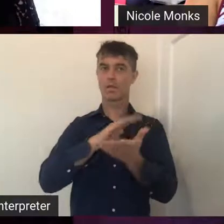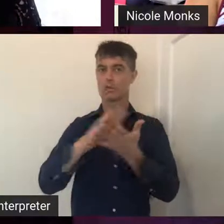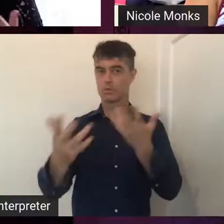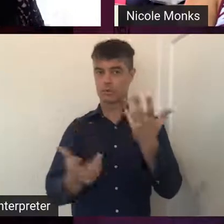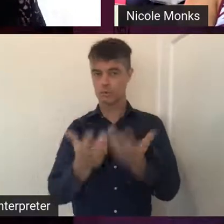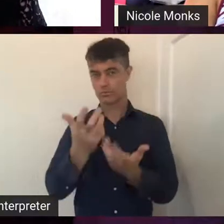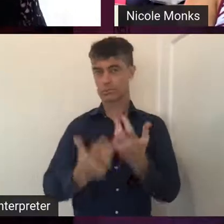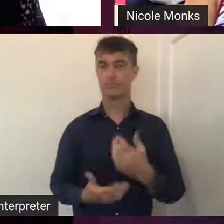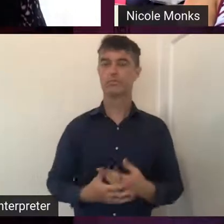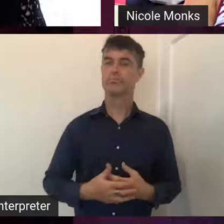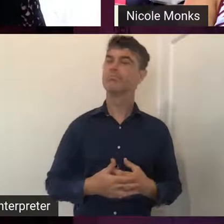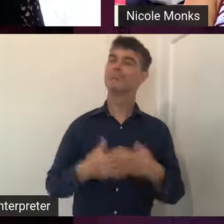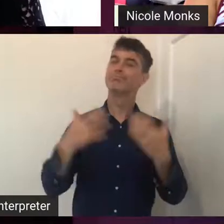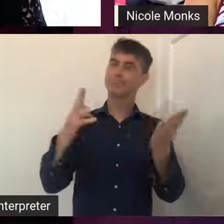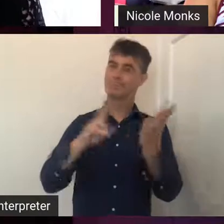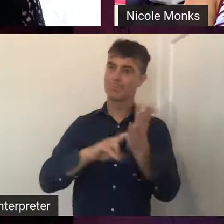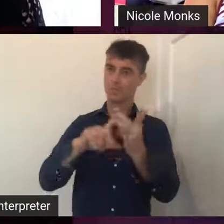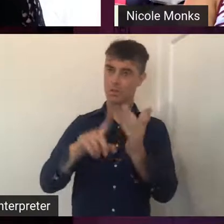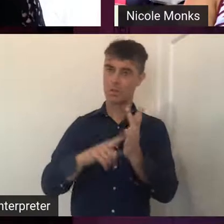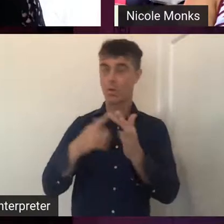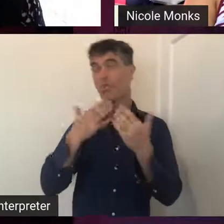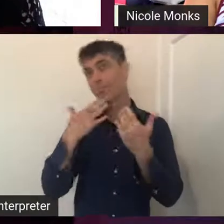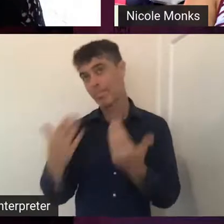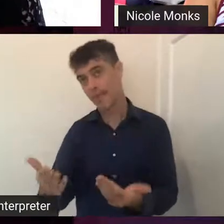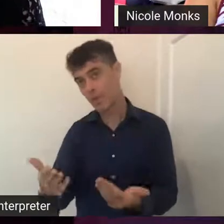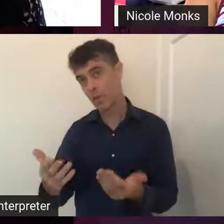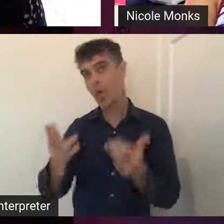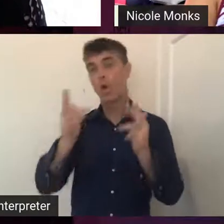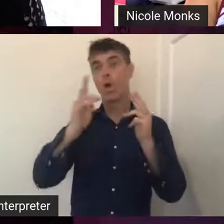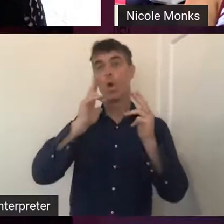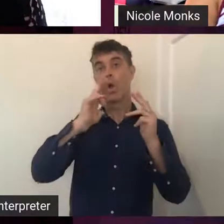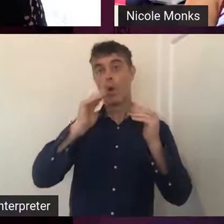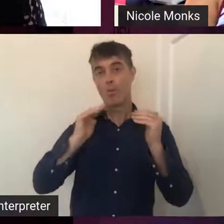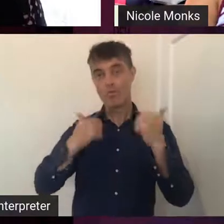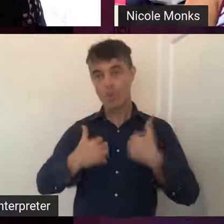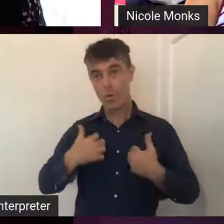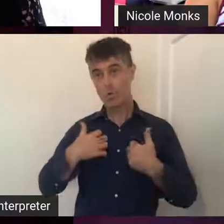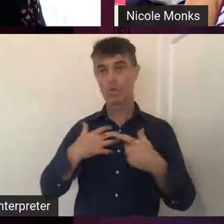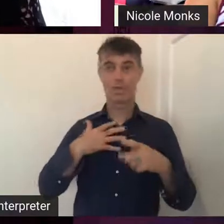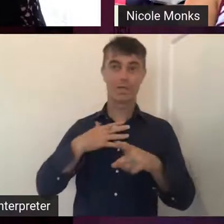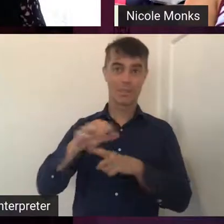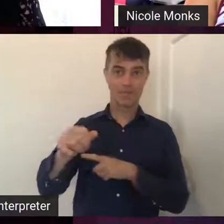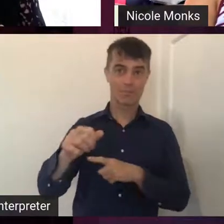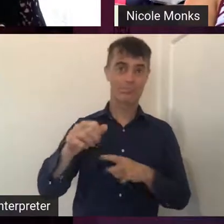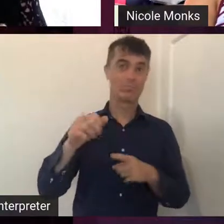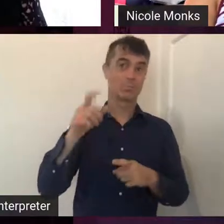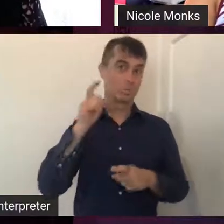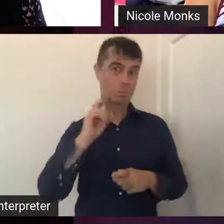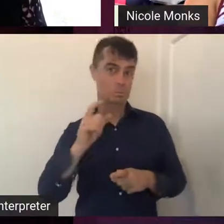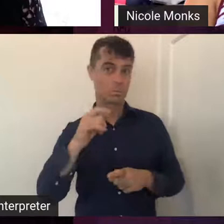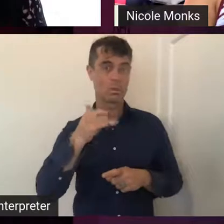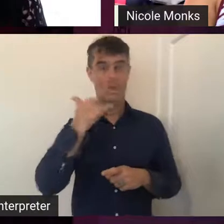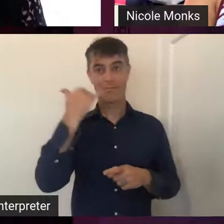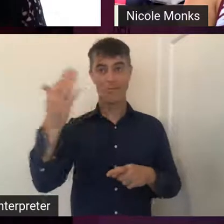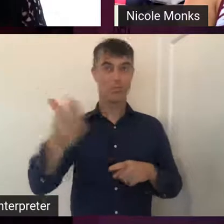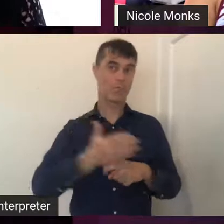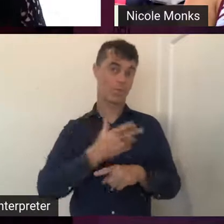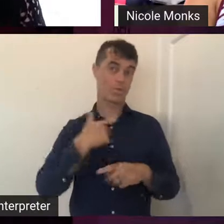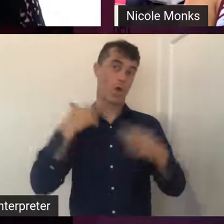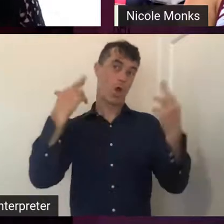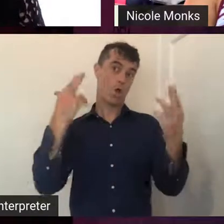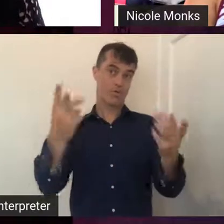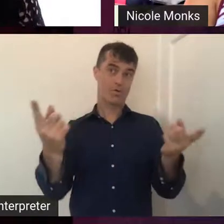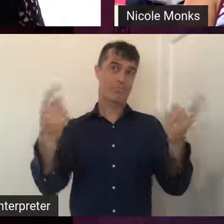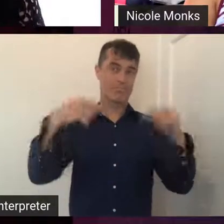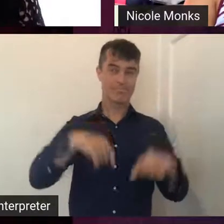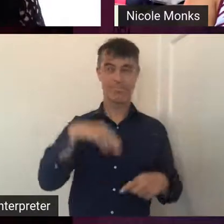So, Nicole, thank you. We look forward to catching up very shortly over the phone, I'm sure, again, before we hopefully have